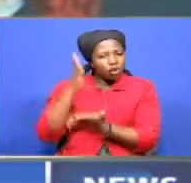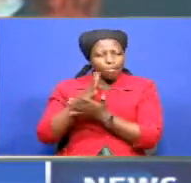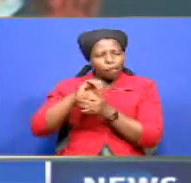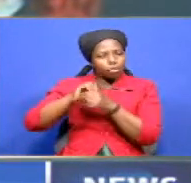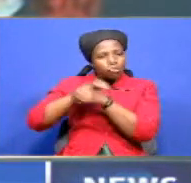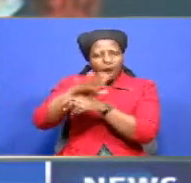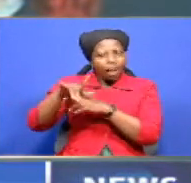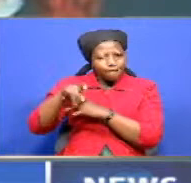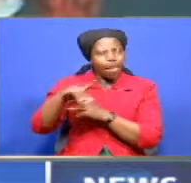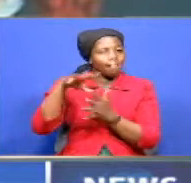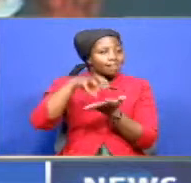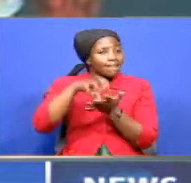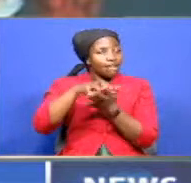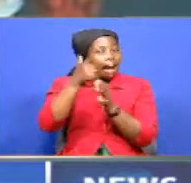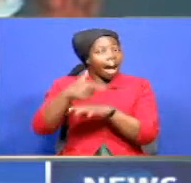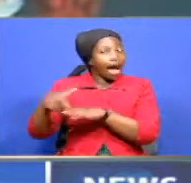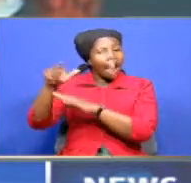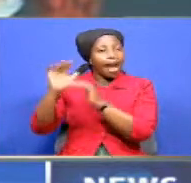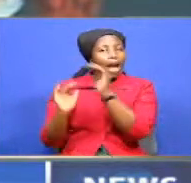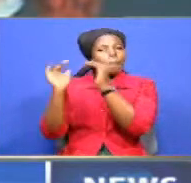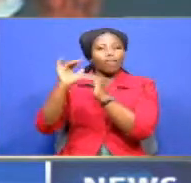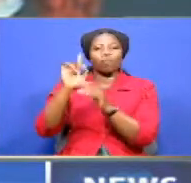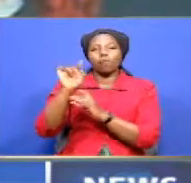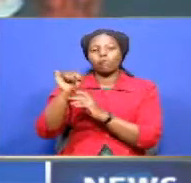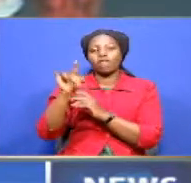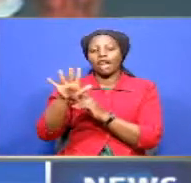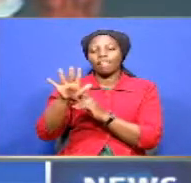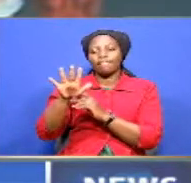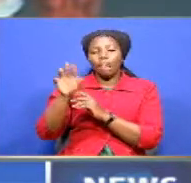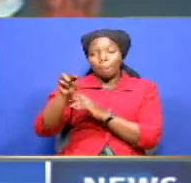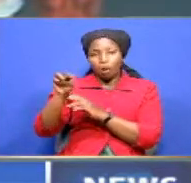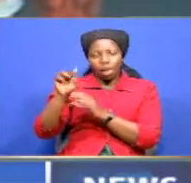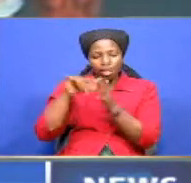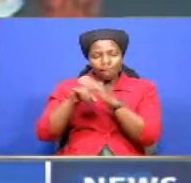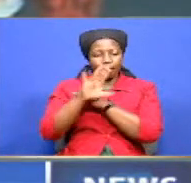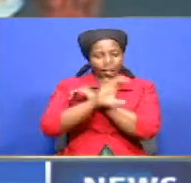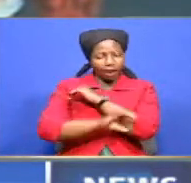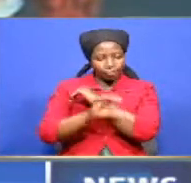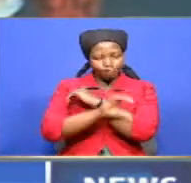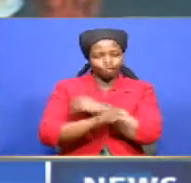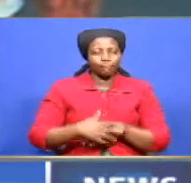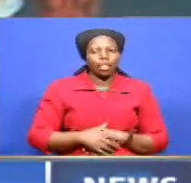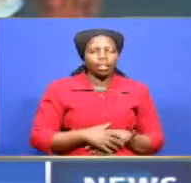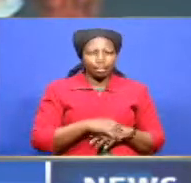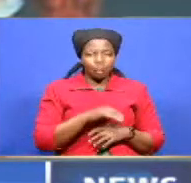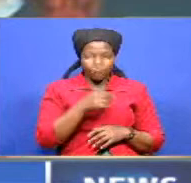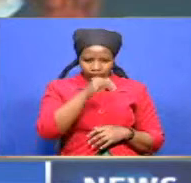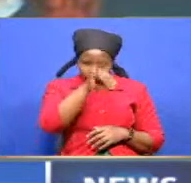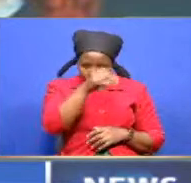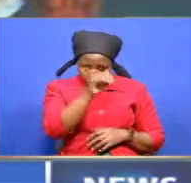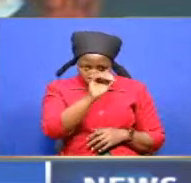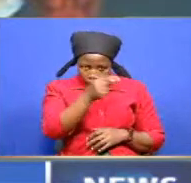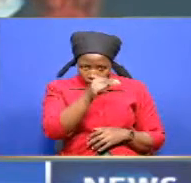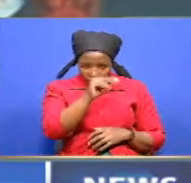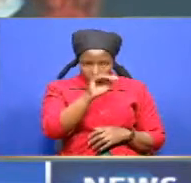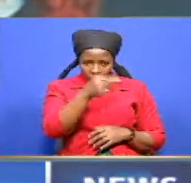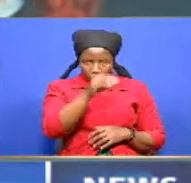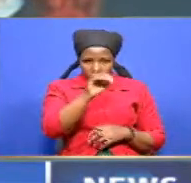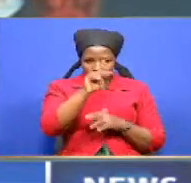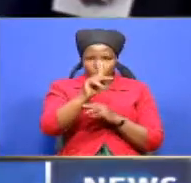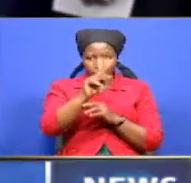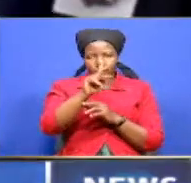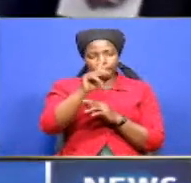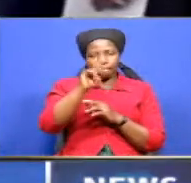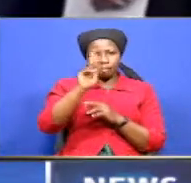-19 cases rising above 1.5 million across the country according to John Hopkins University of Italy.